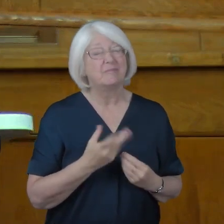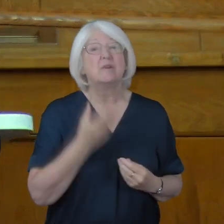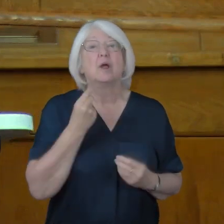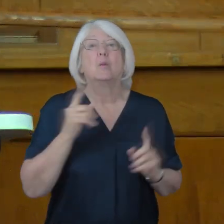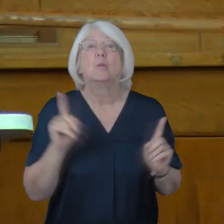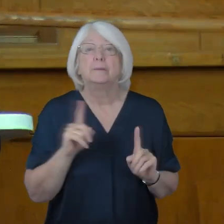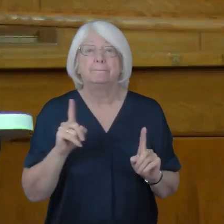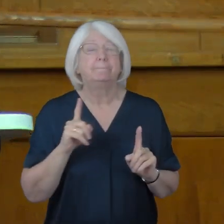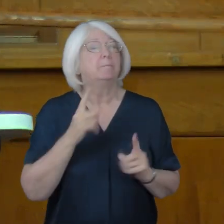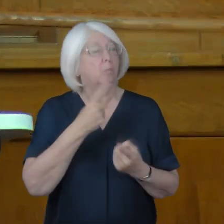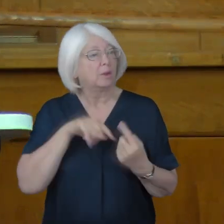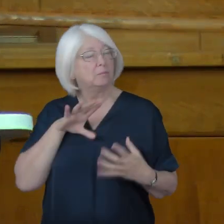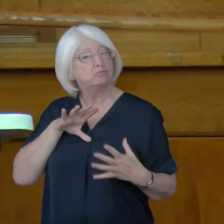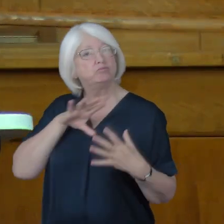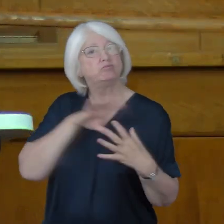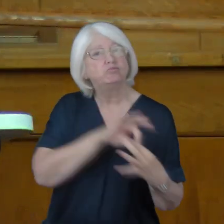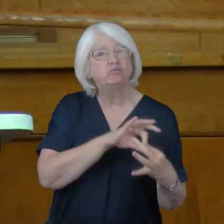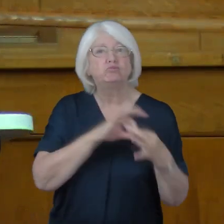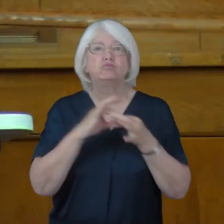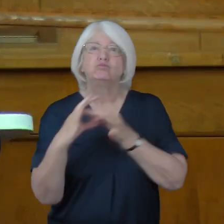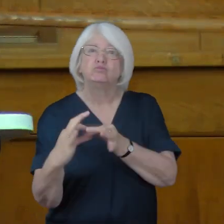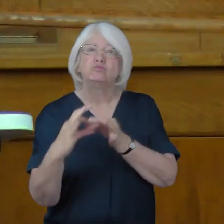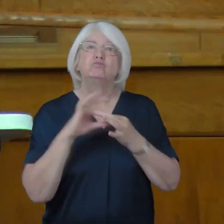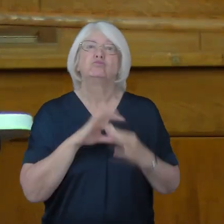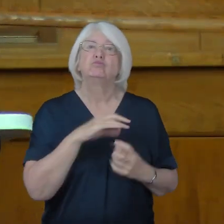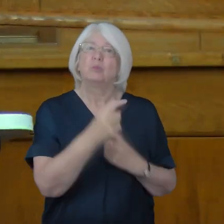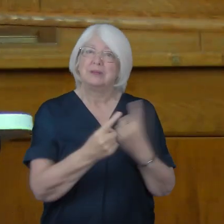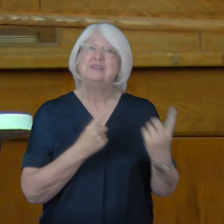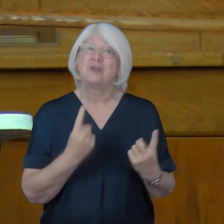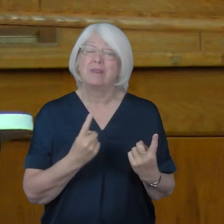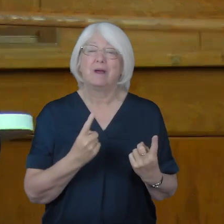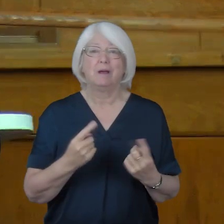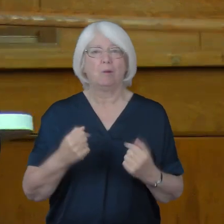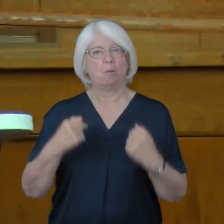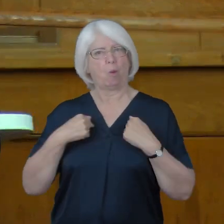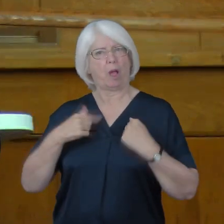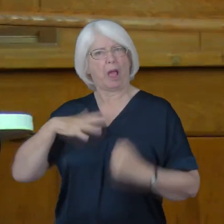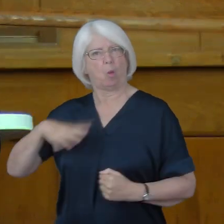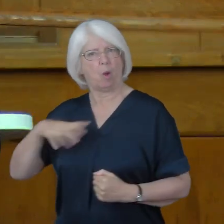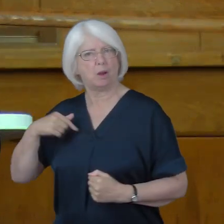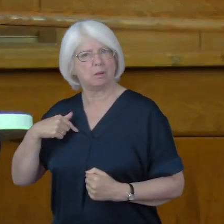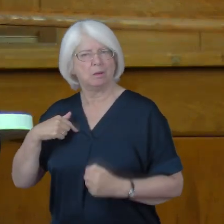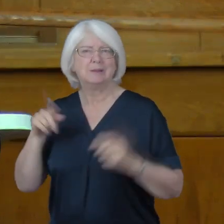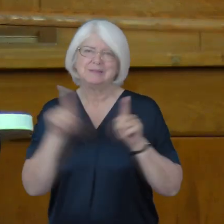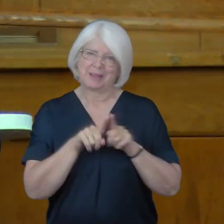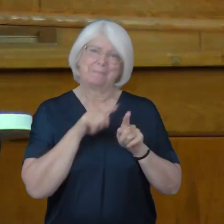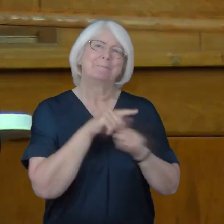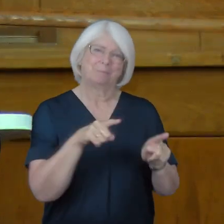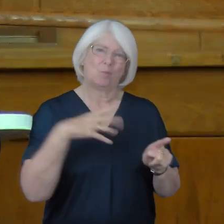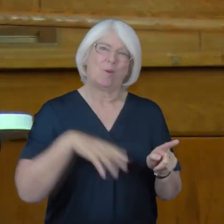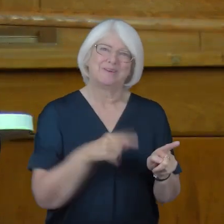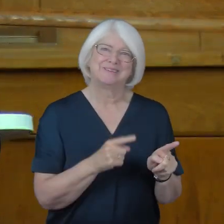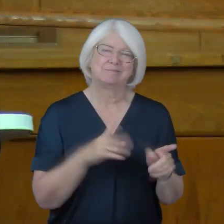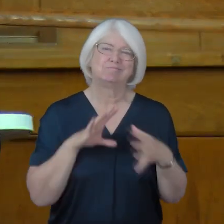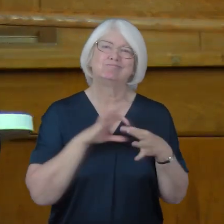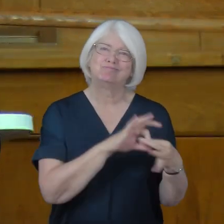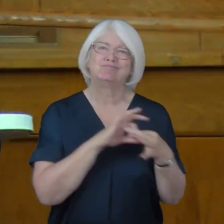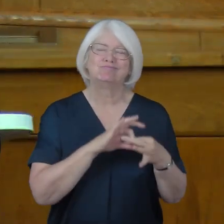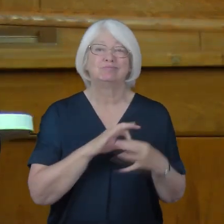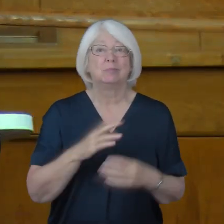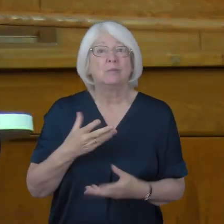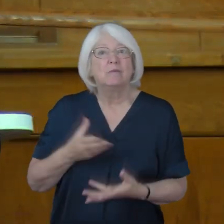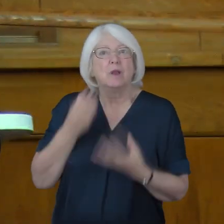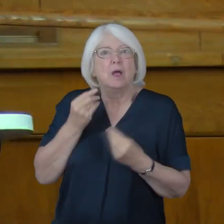to each other, that my interest is tied up with your interest. We have learned again